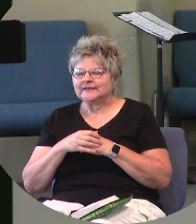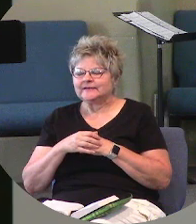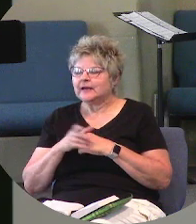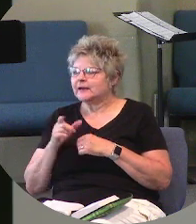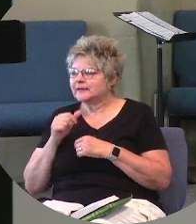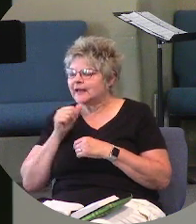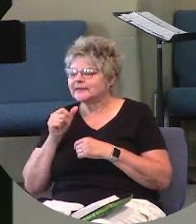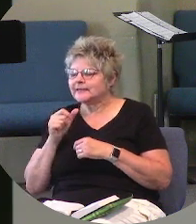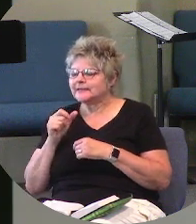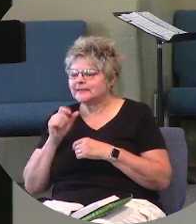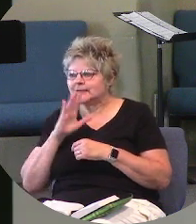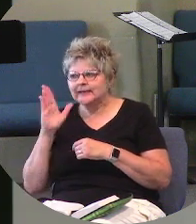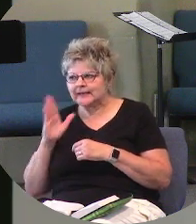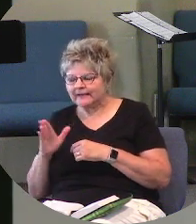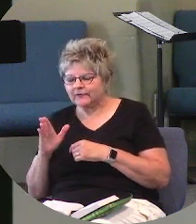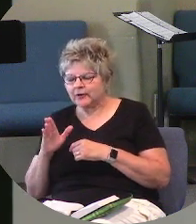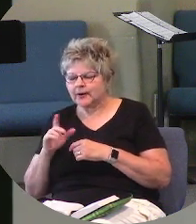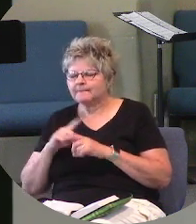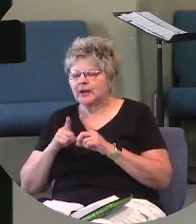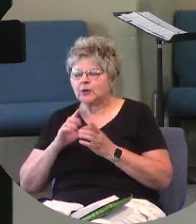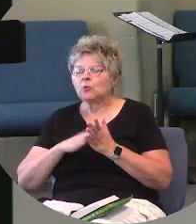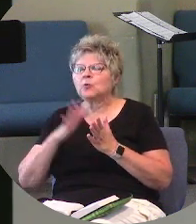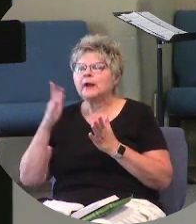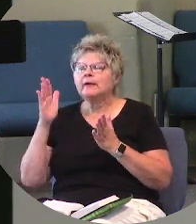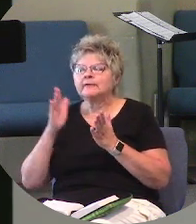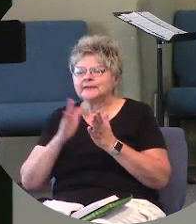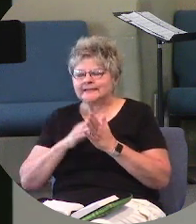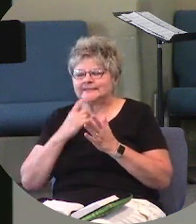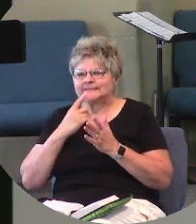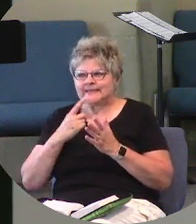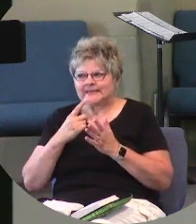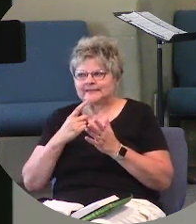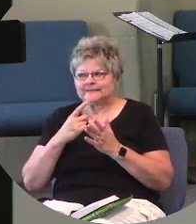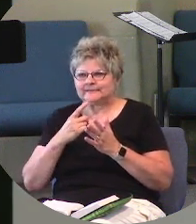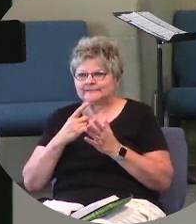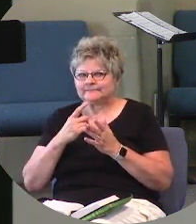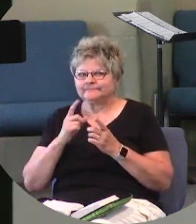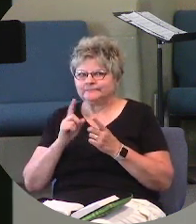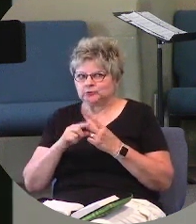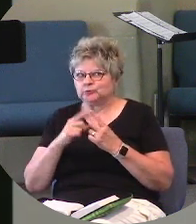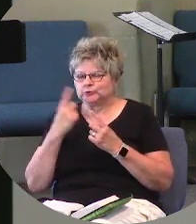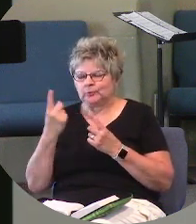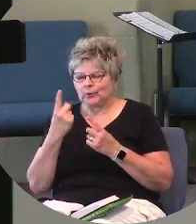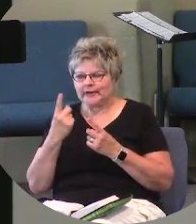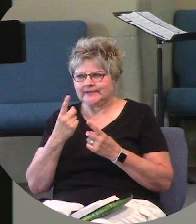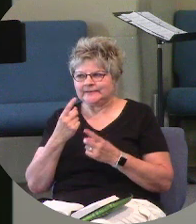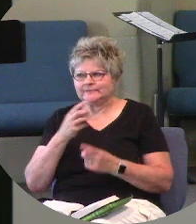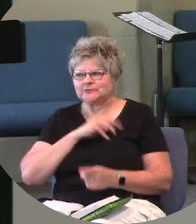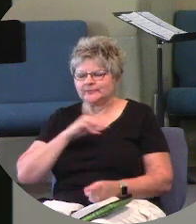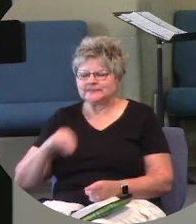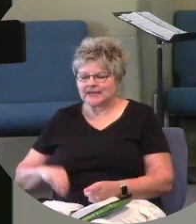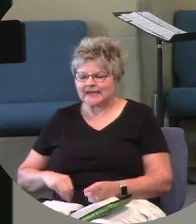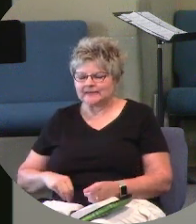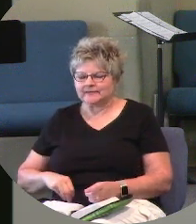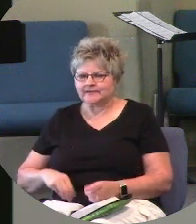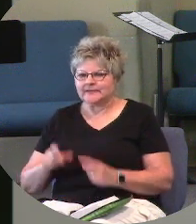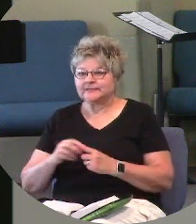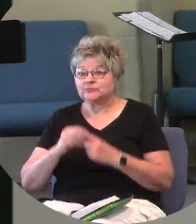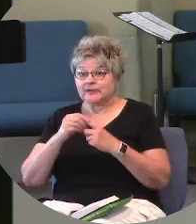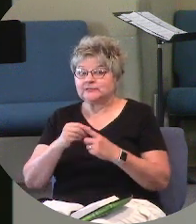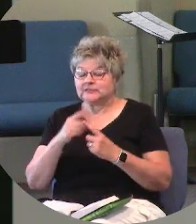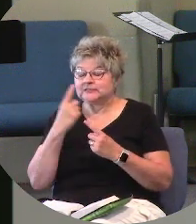rarely said out loud that he was the Messiah. Certainly to someone who wasn't in his group.